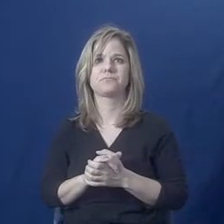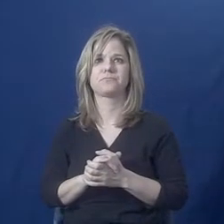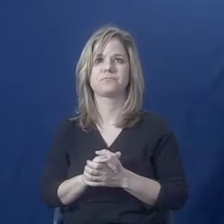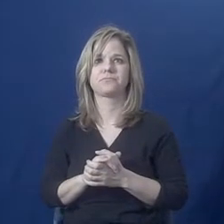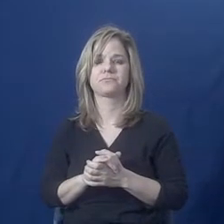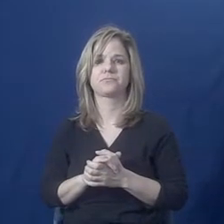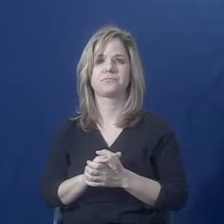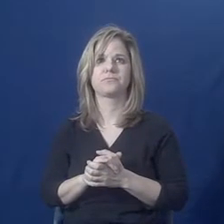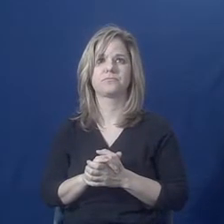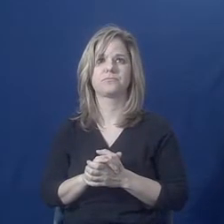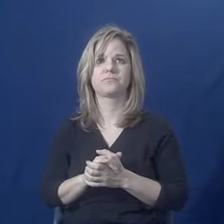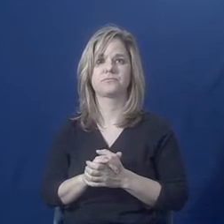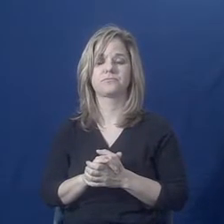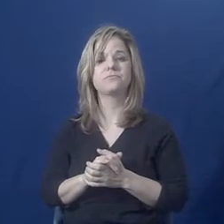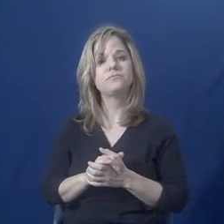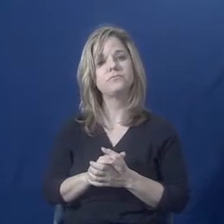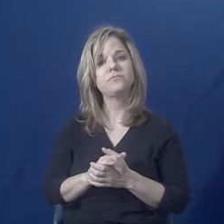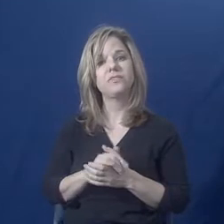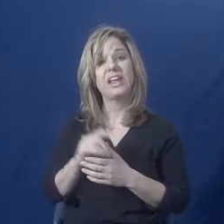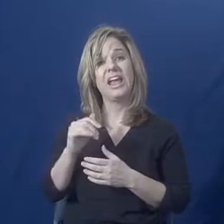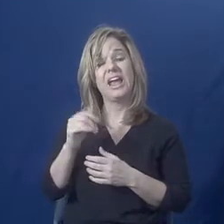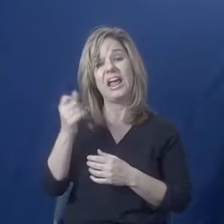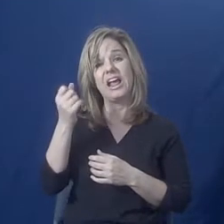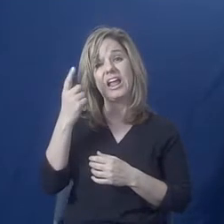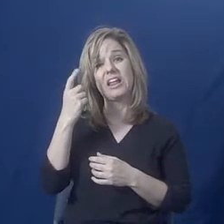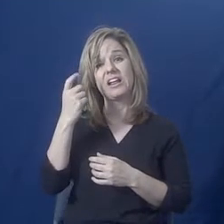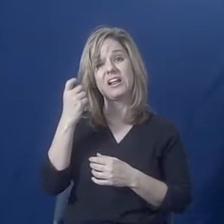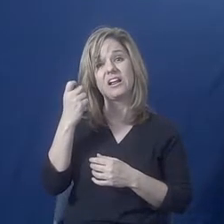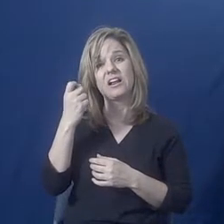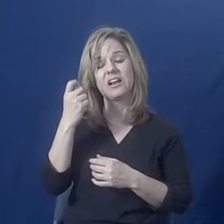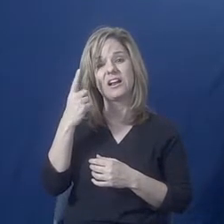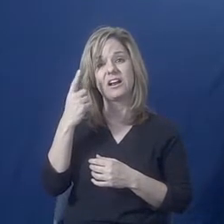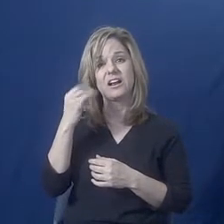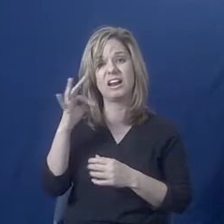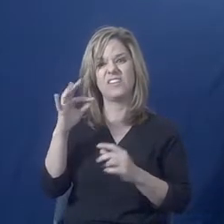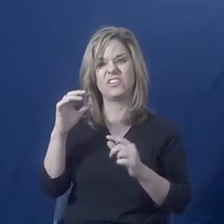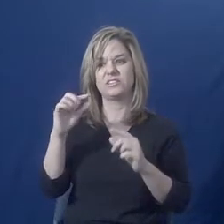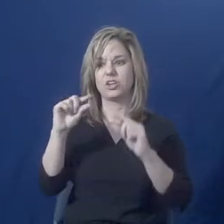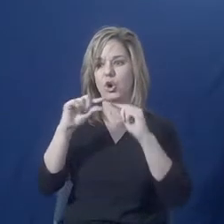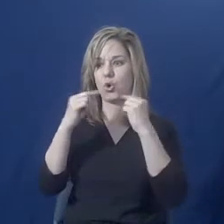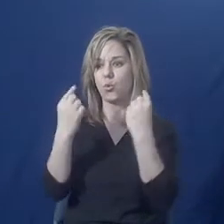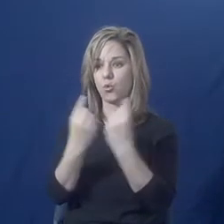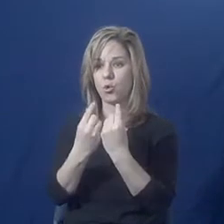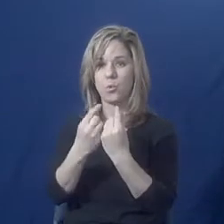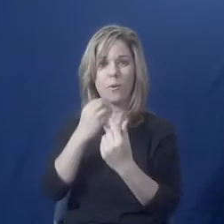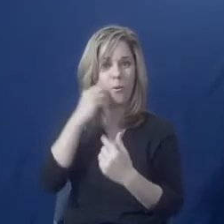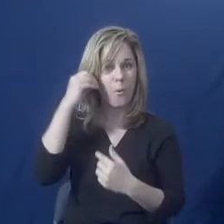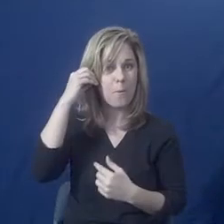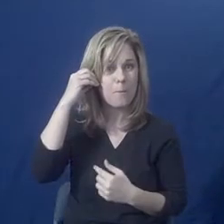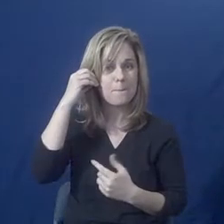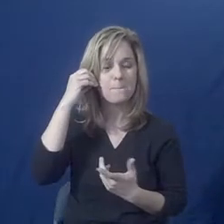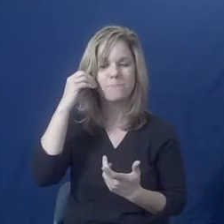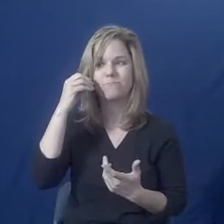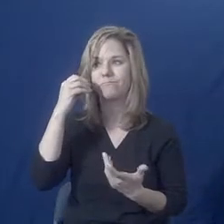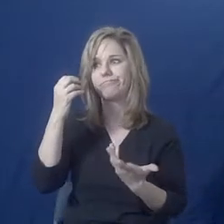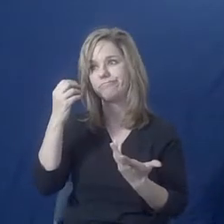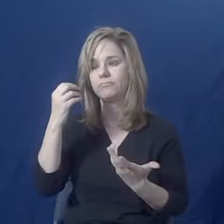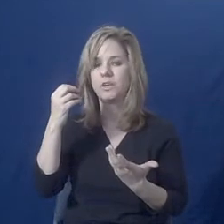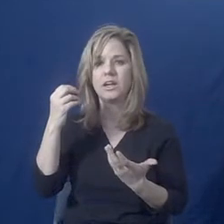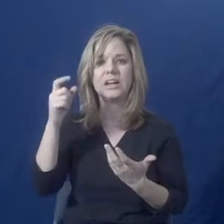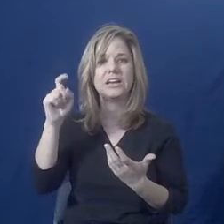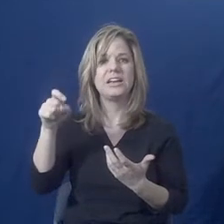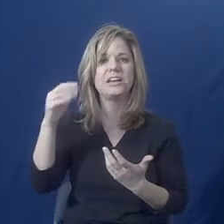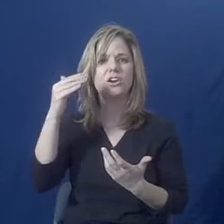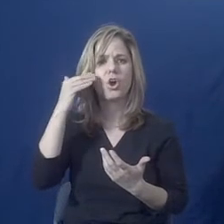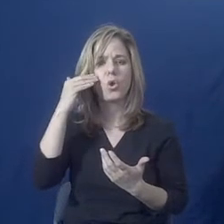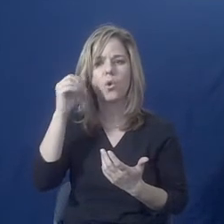if you're living in some other facility or whatnot, understanding where the abuse takes place,